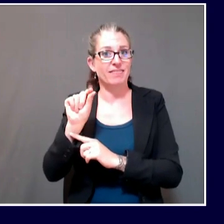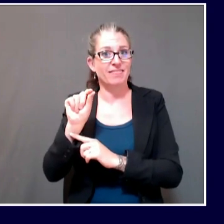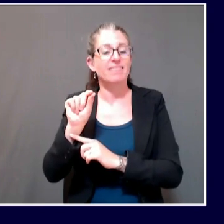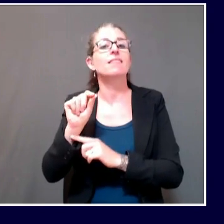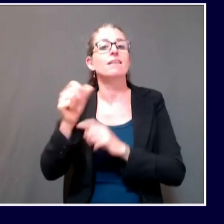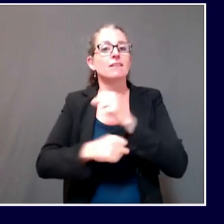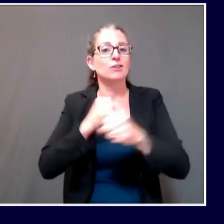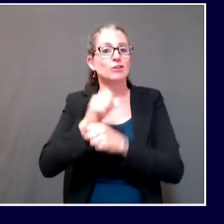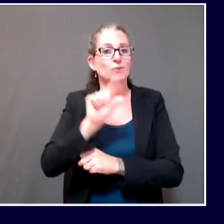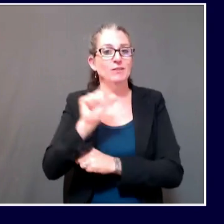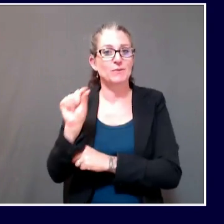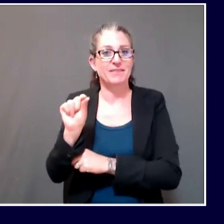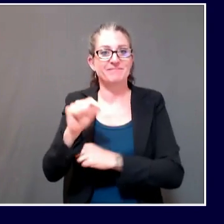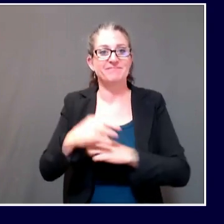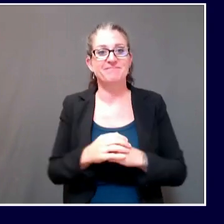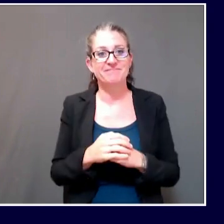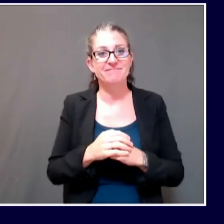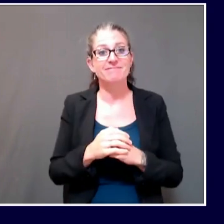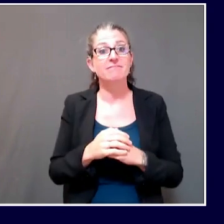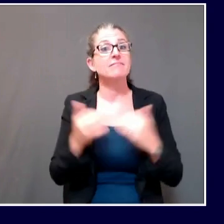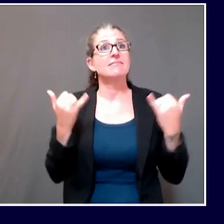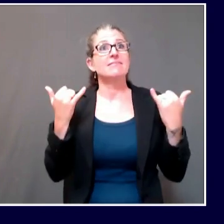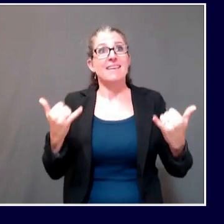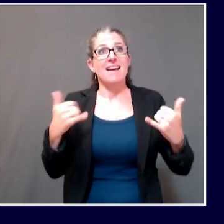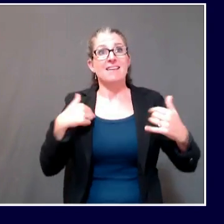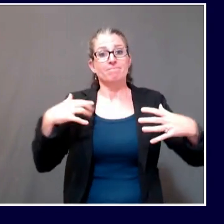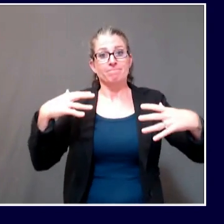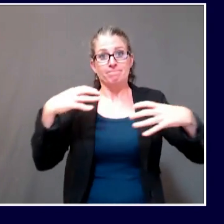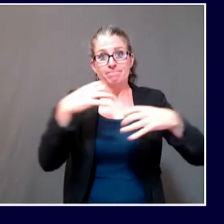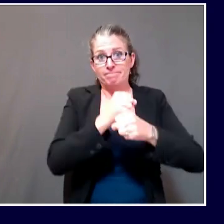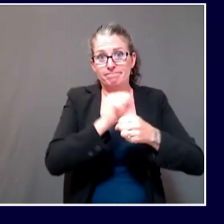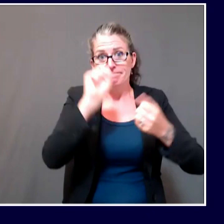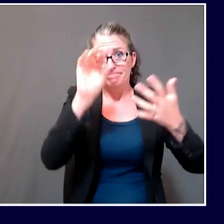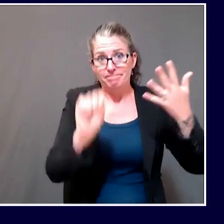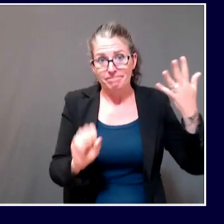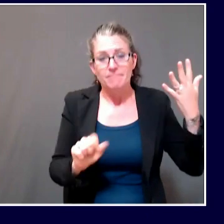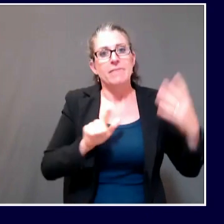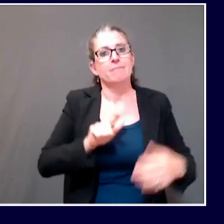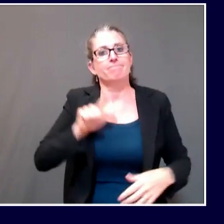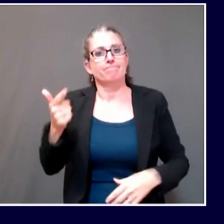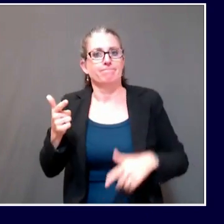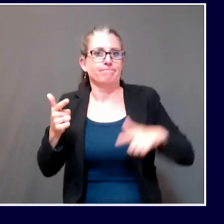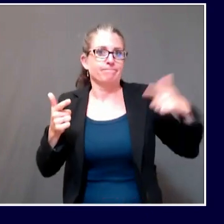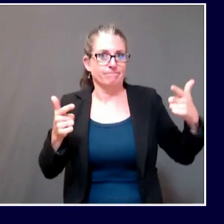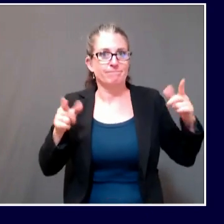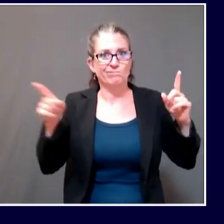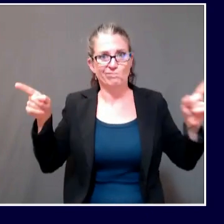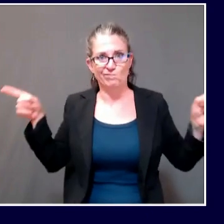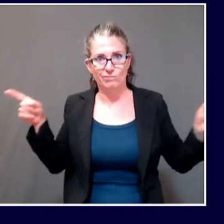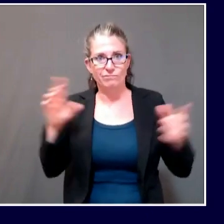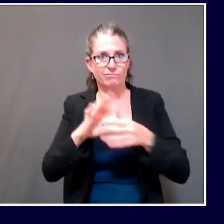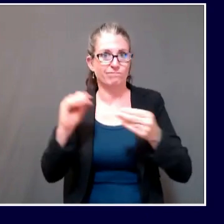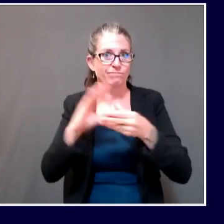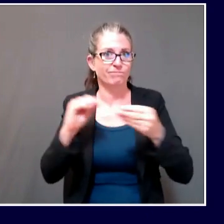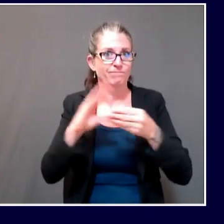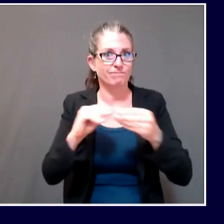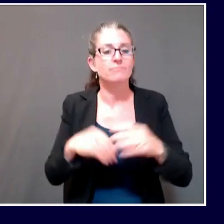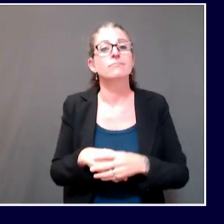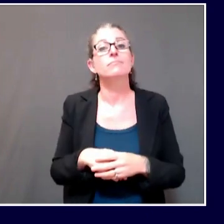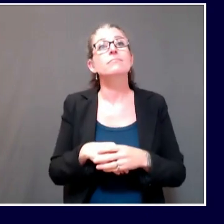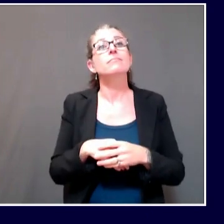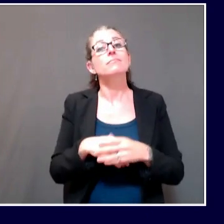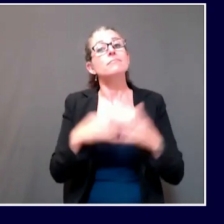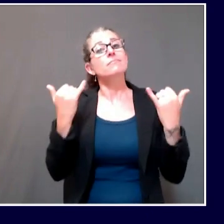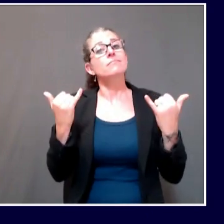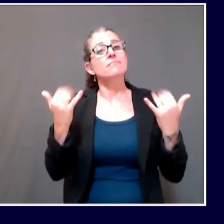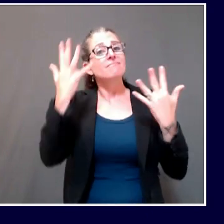health update and then turn things over to Governor Mills. We begin today's update on a somber note. The Maine